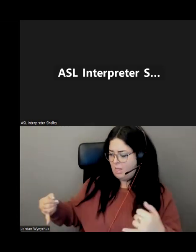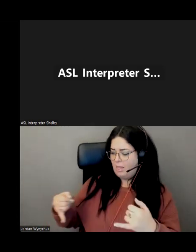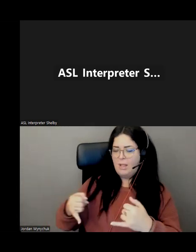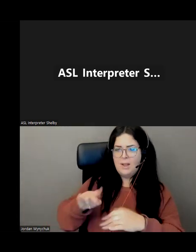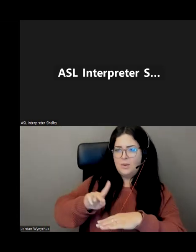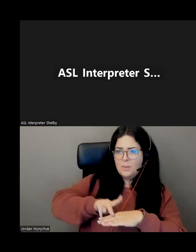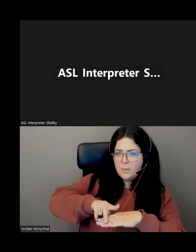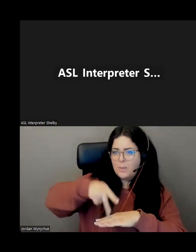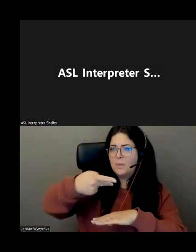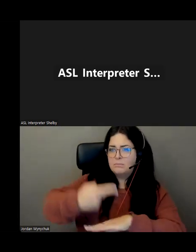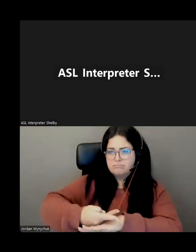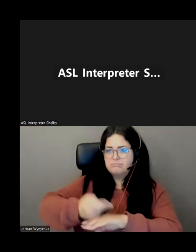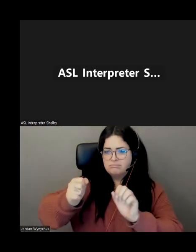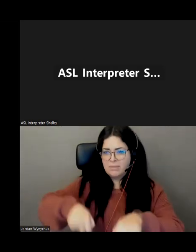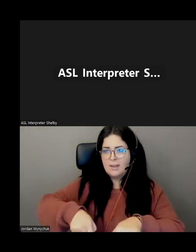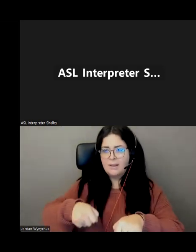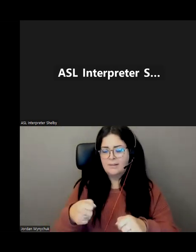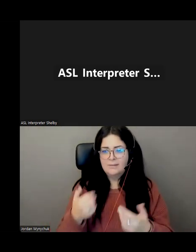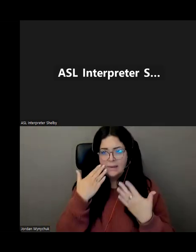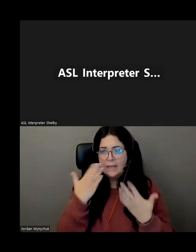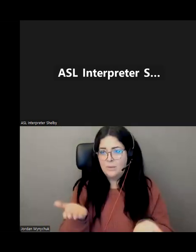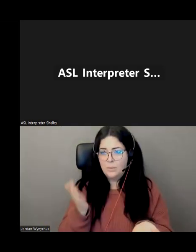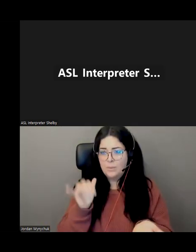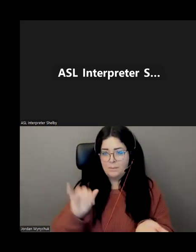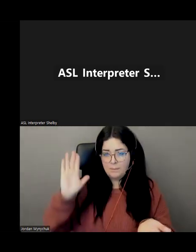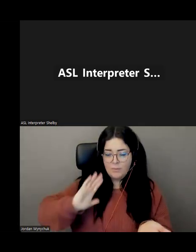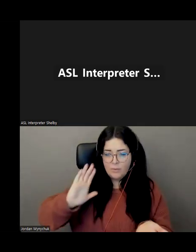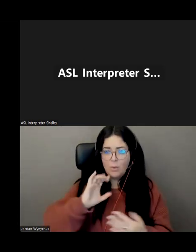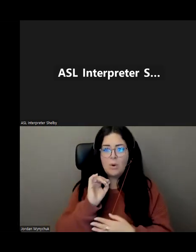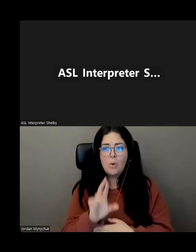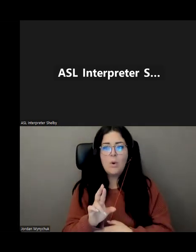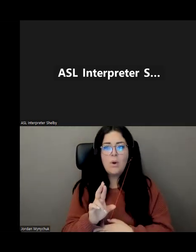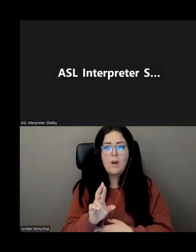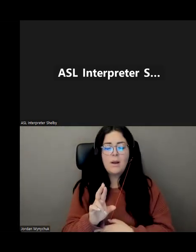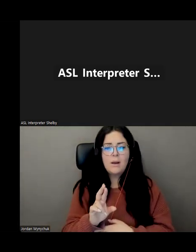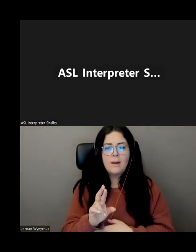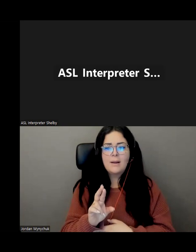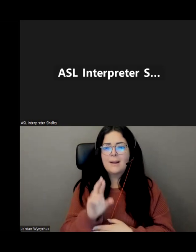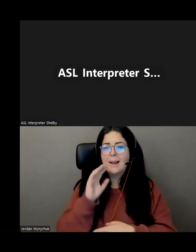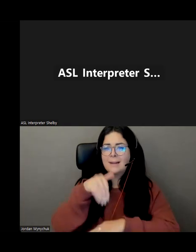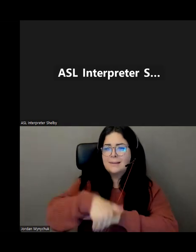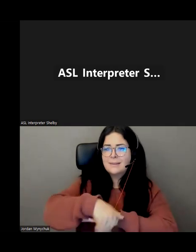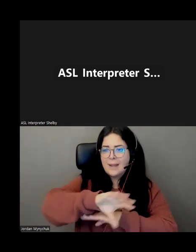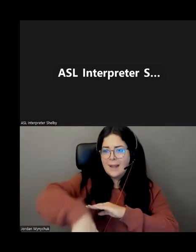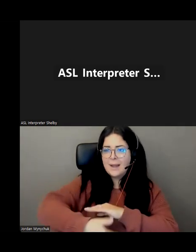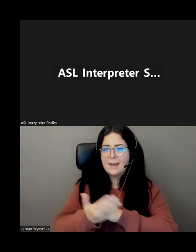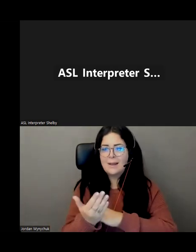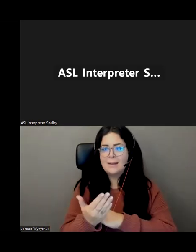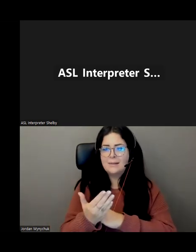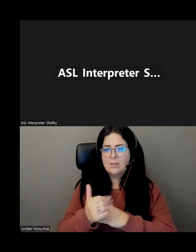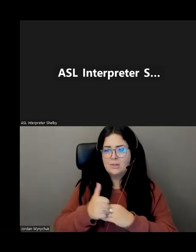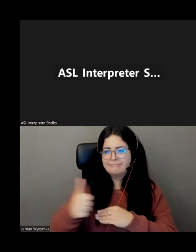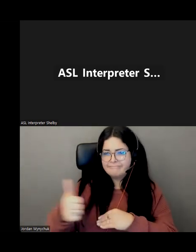you know get caught in that and cause me to fall or you're getting up frequently in the nighttime and going to the bathroom